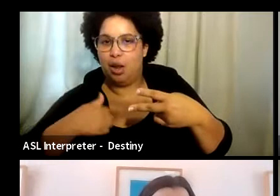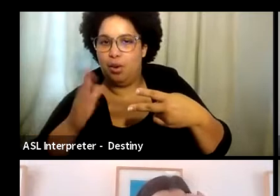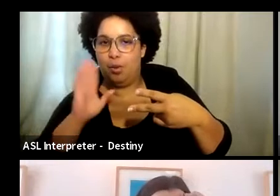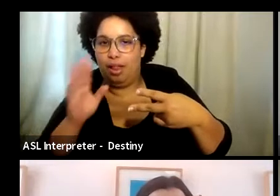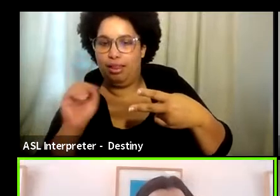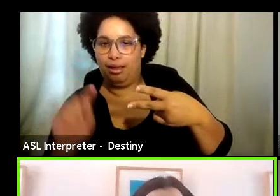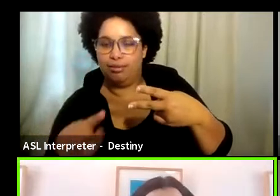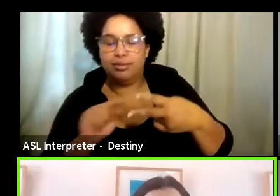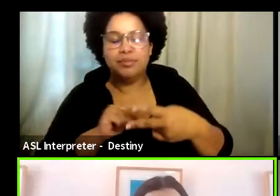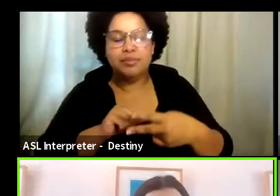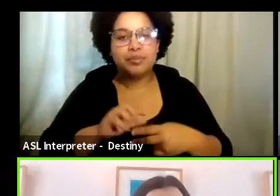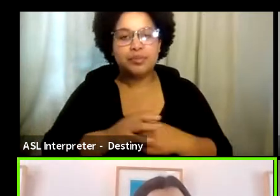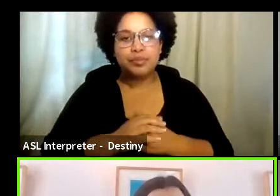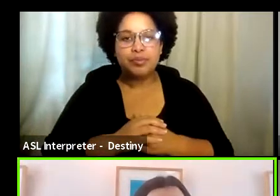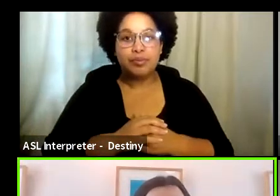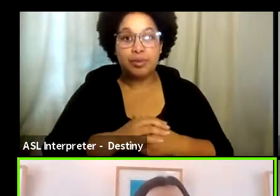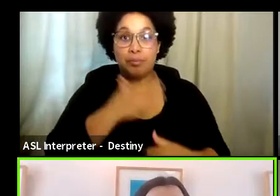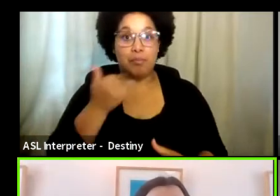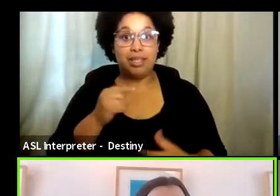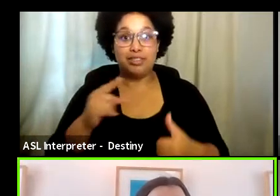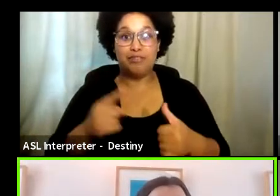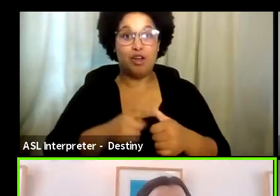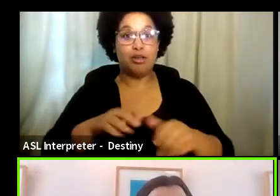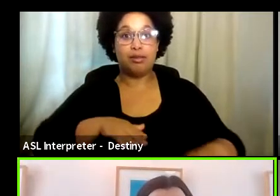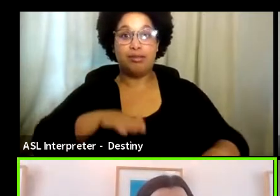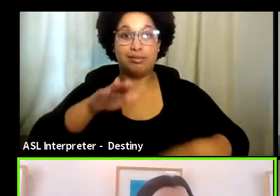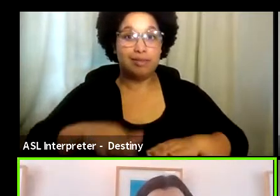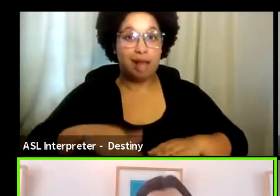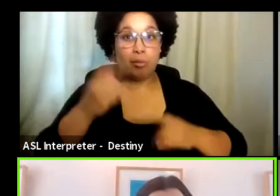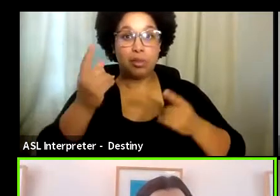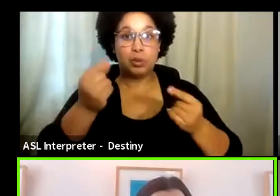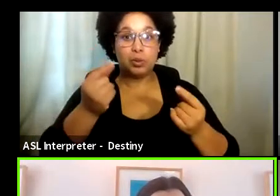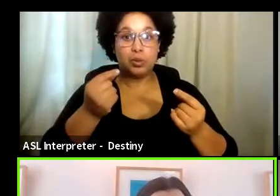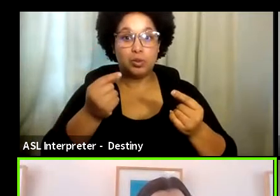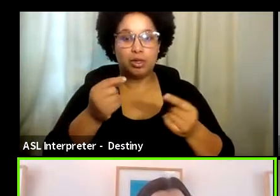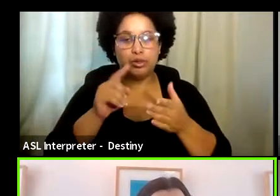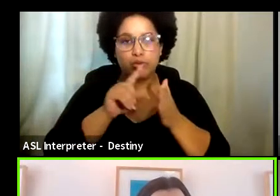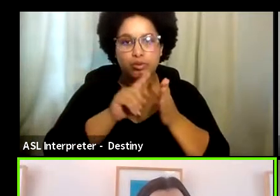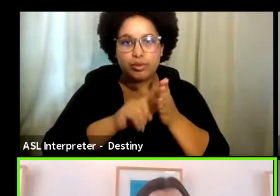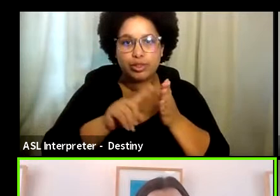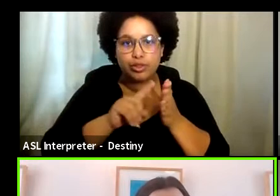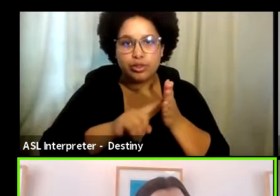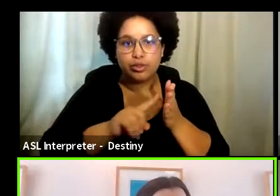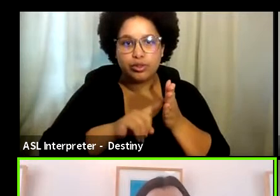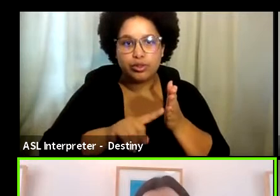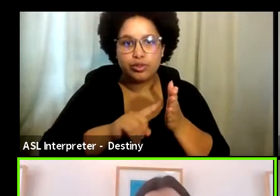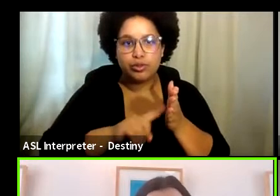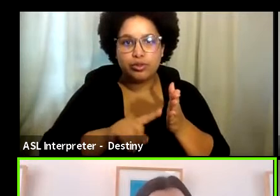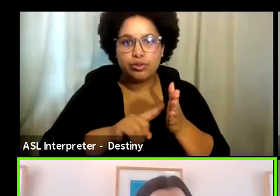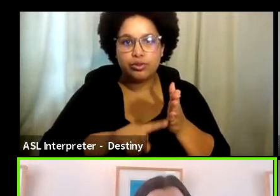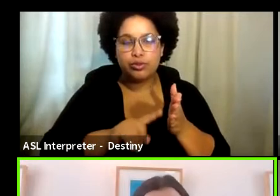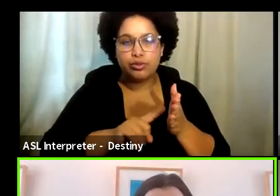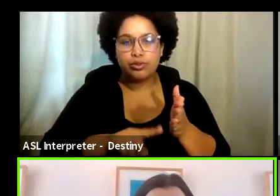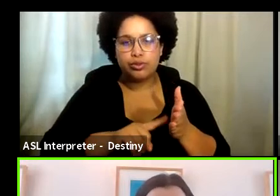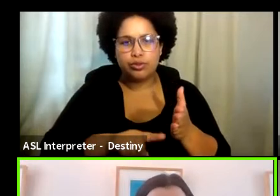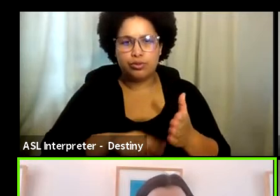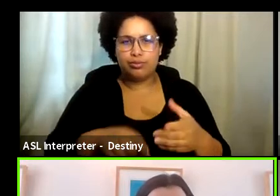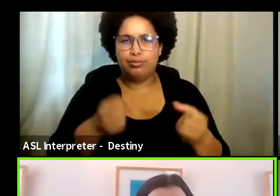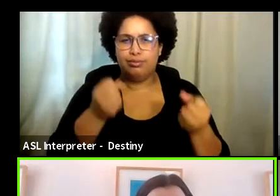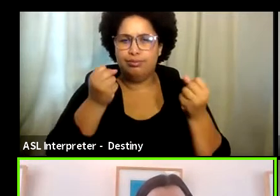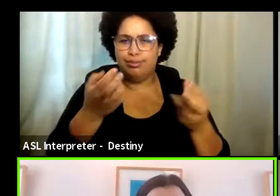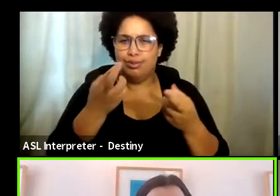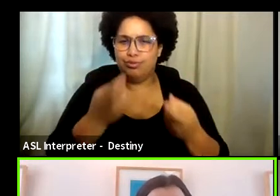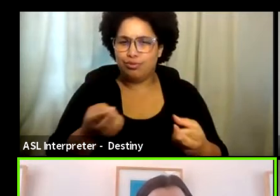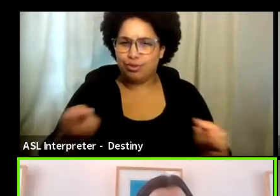I think the best first step is to do a lot of research. You know, there's a lot of resources out